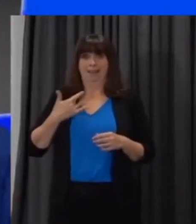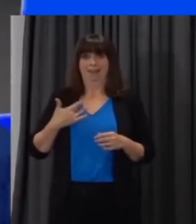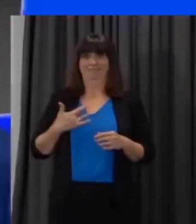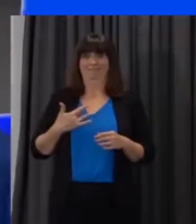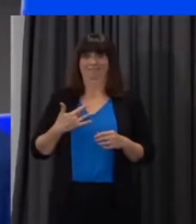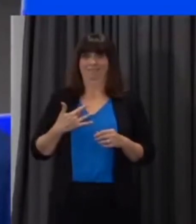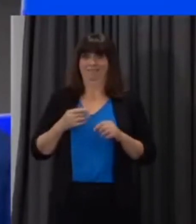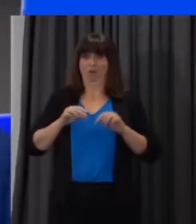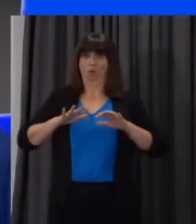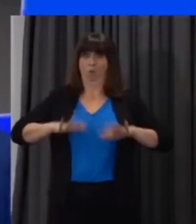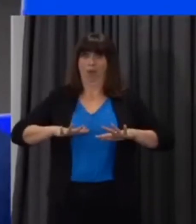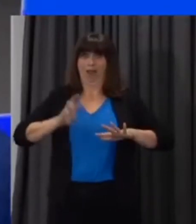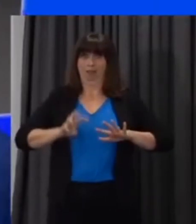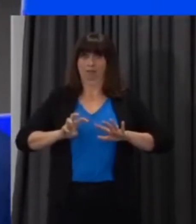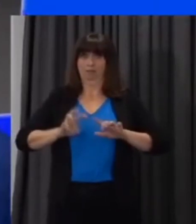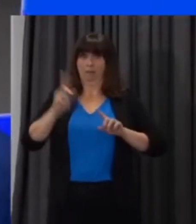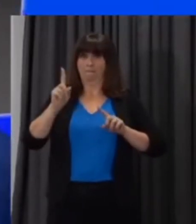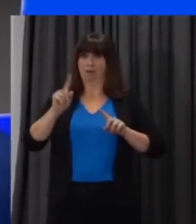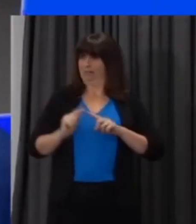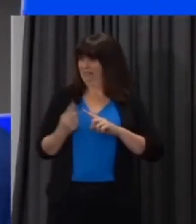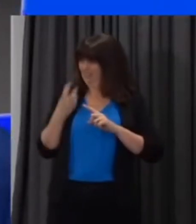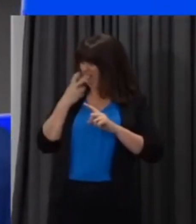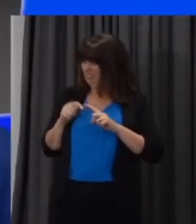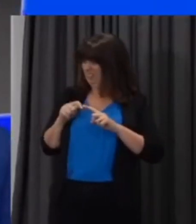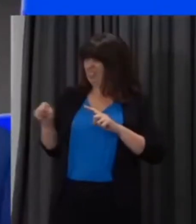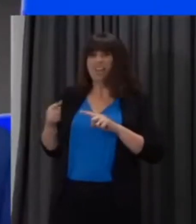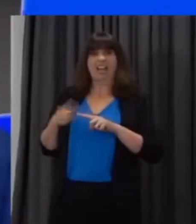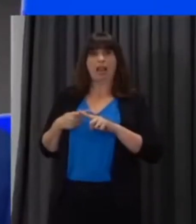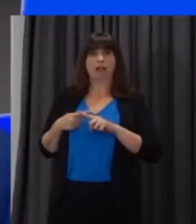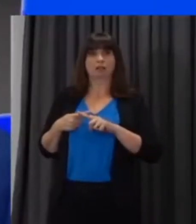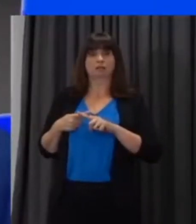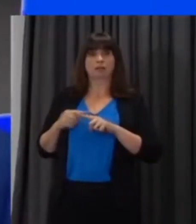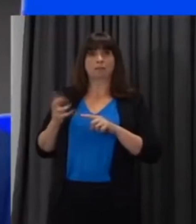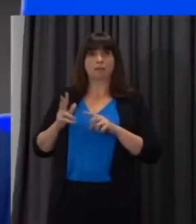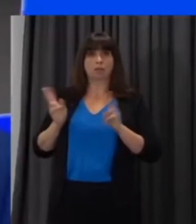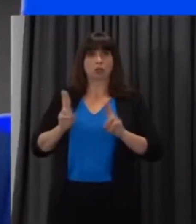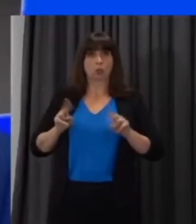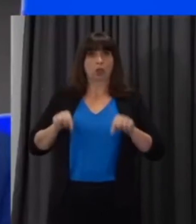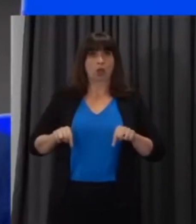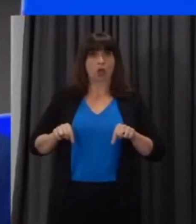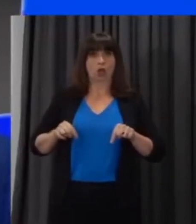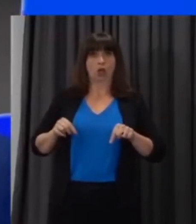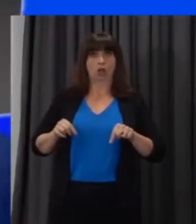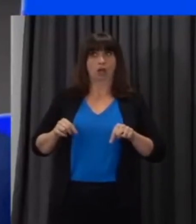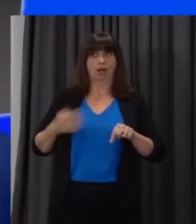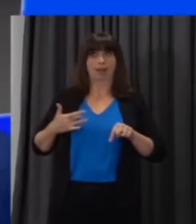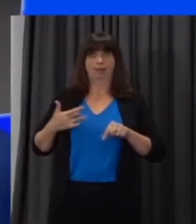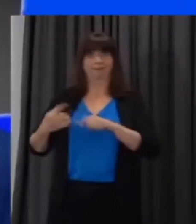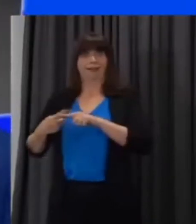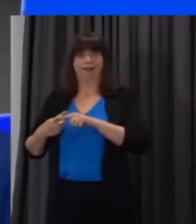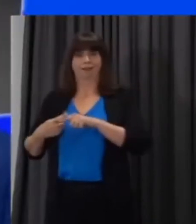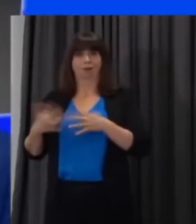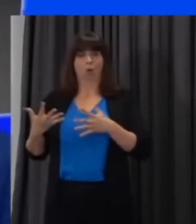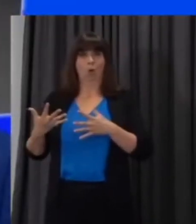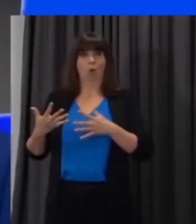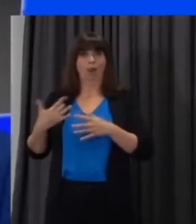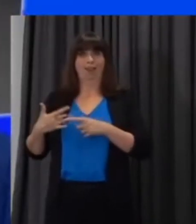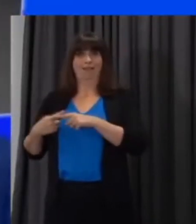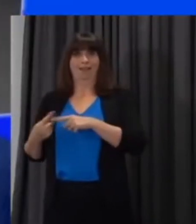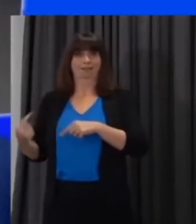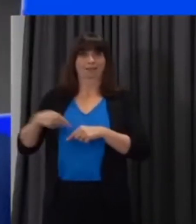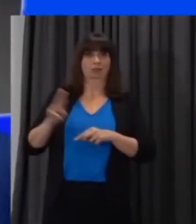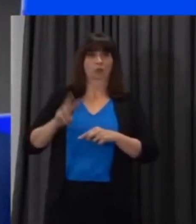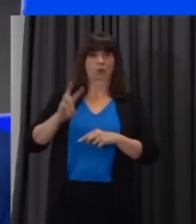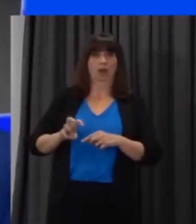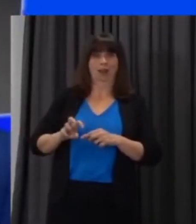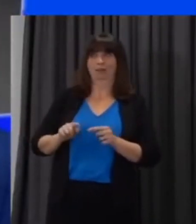they go to school in one country and live in another what government advice which government advice should they be following the one where